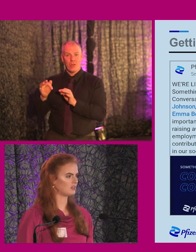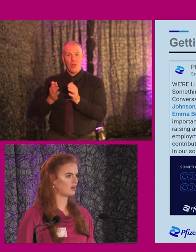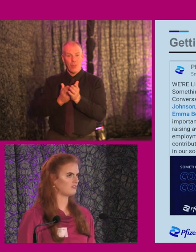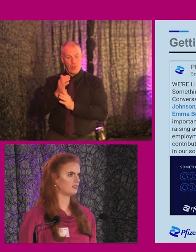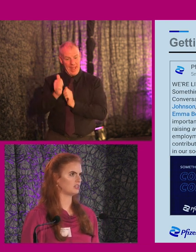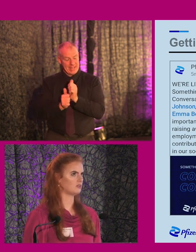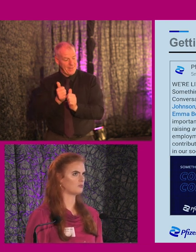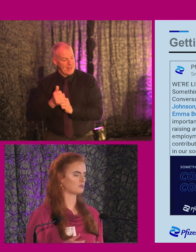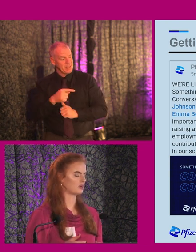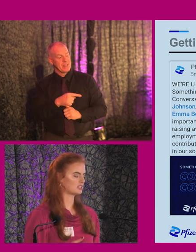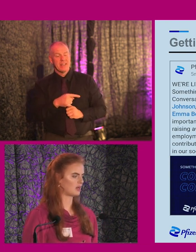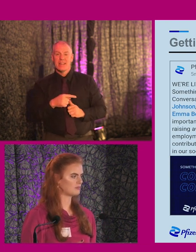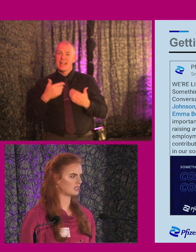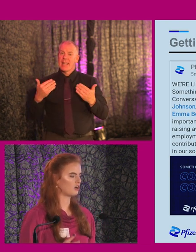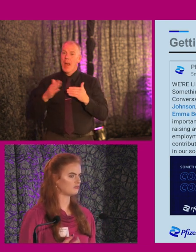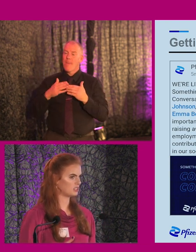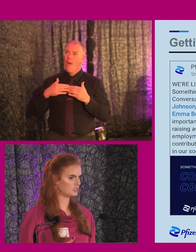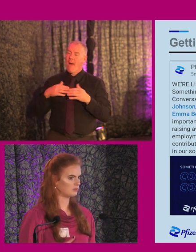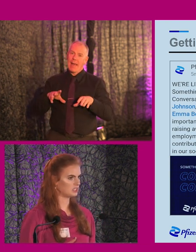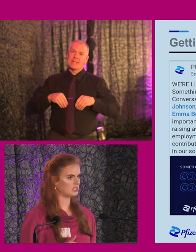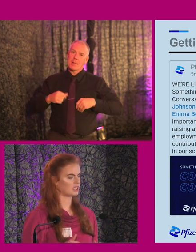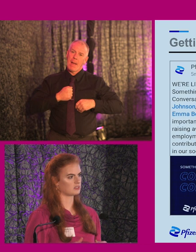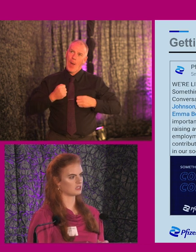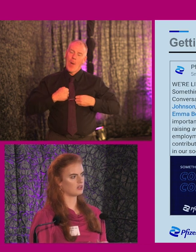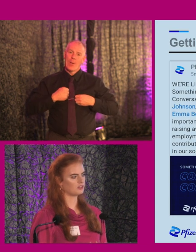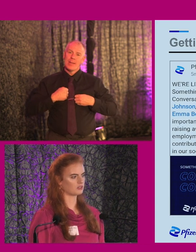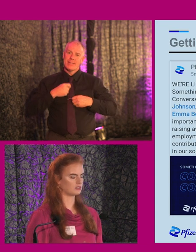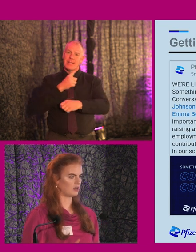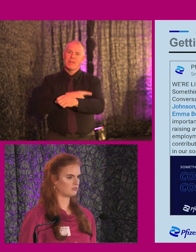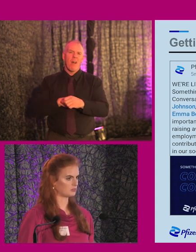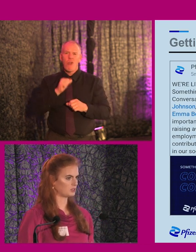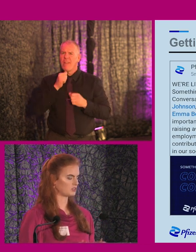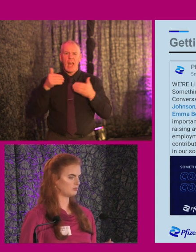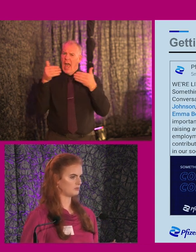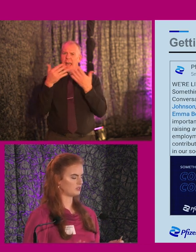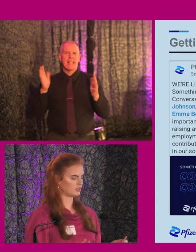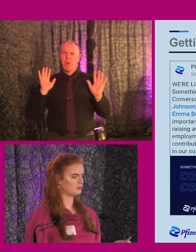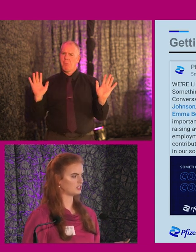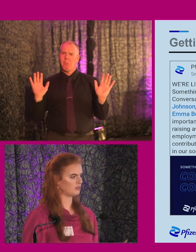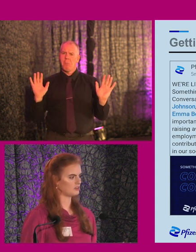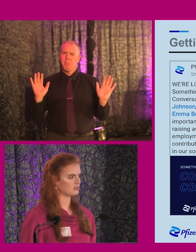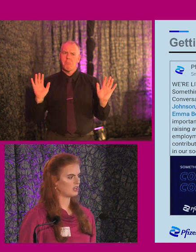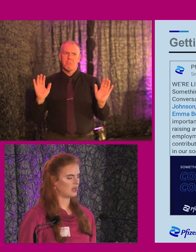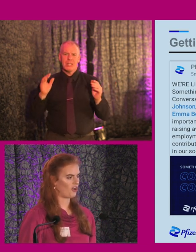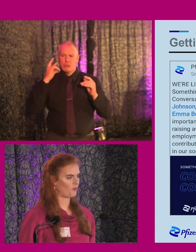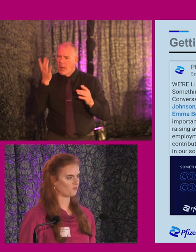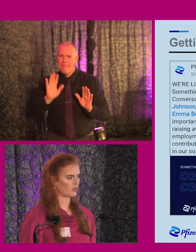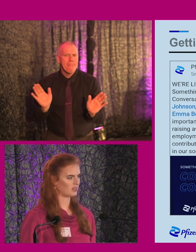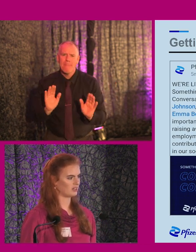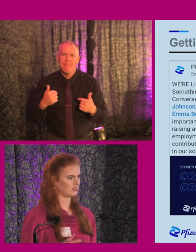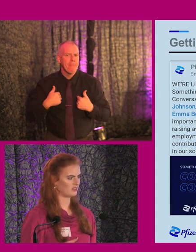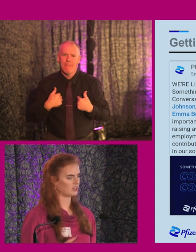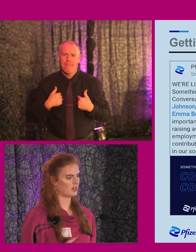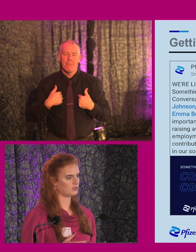And I feel much more accepting of my disability, like it's nothing to hide from or nothing to be ashamed of. And